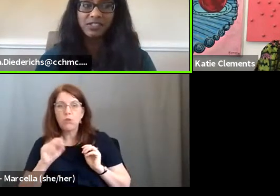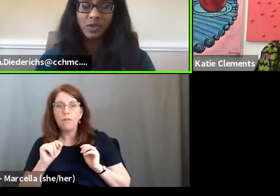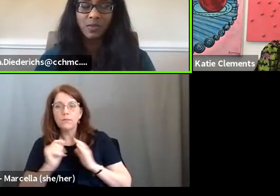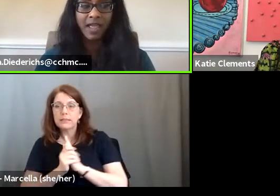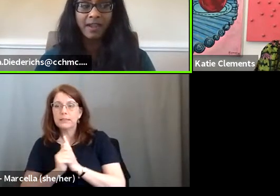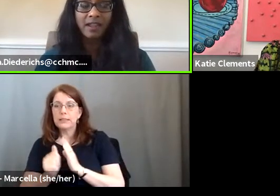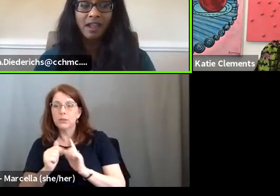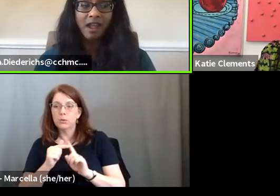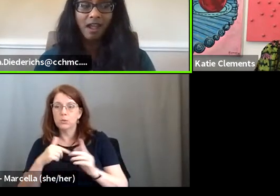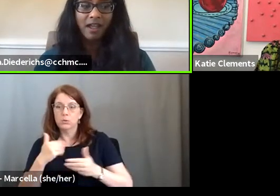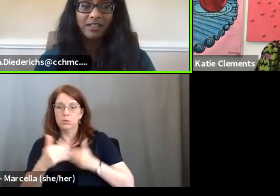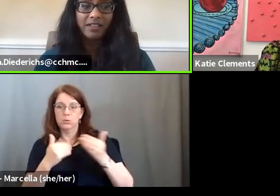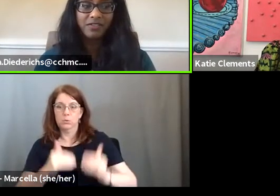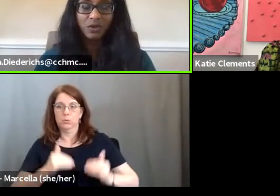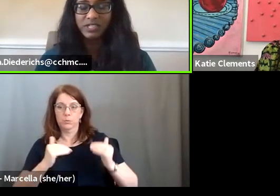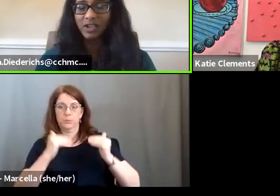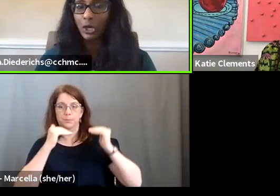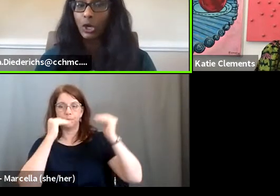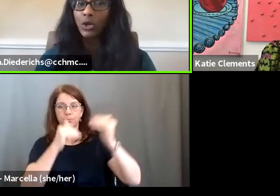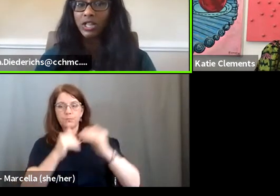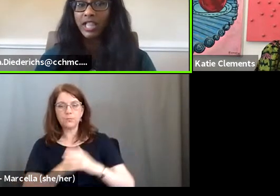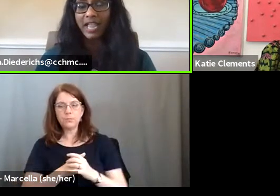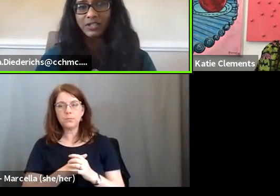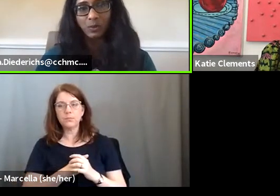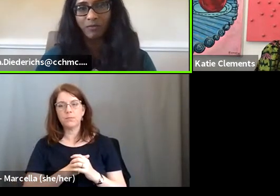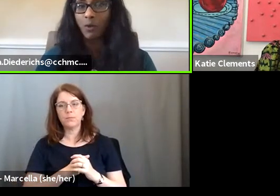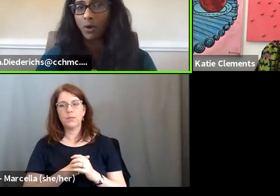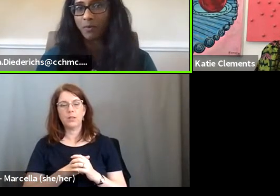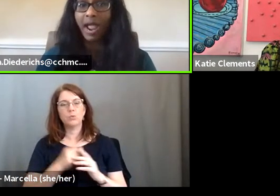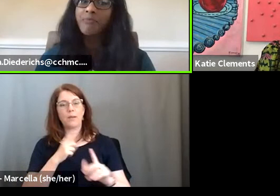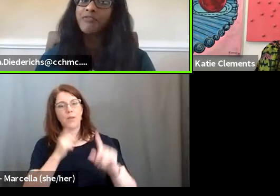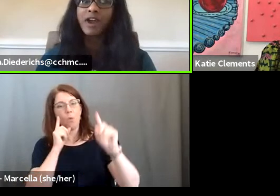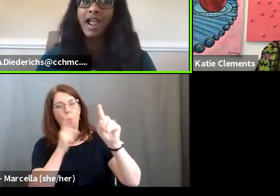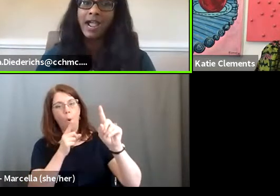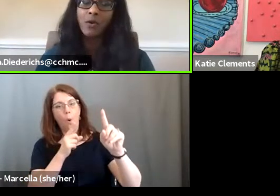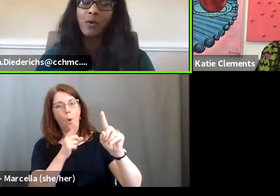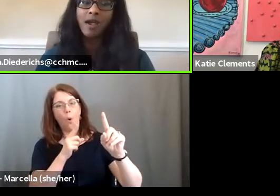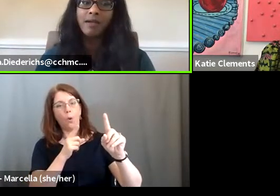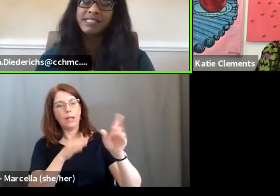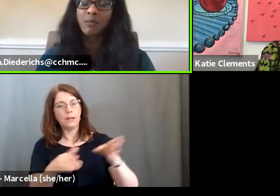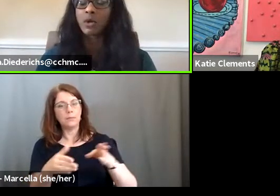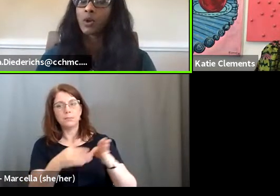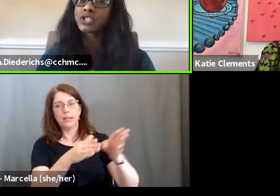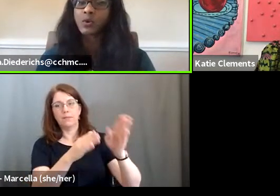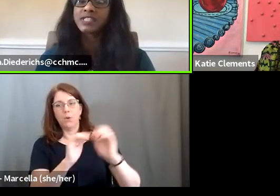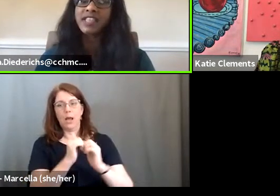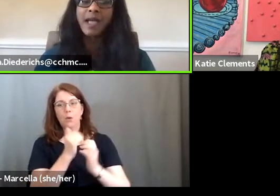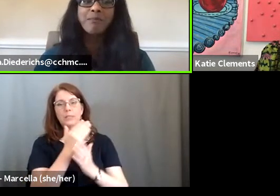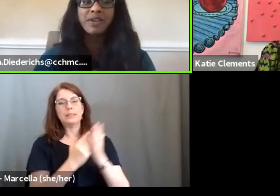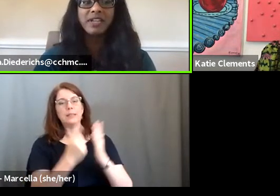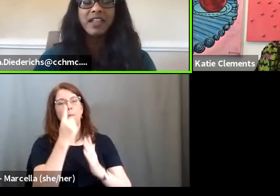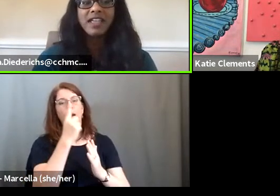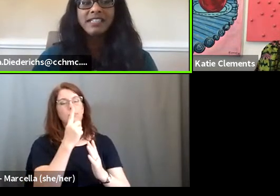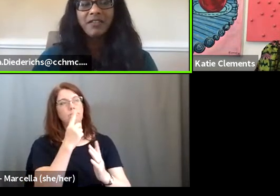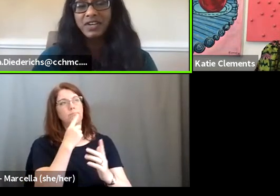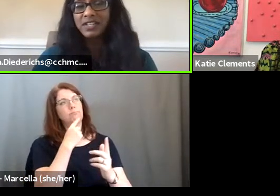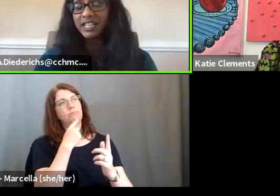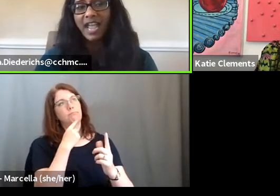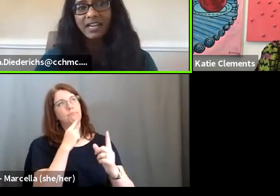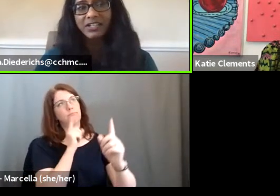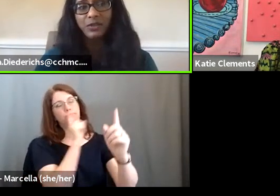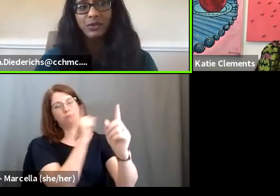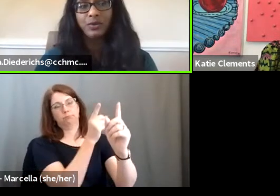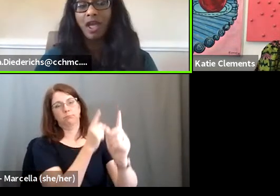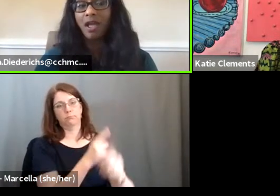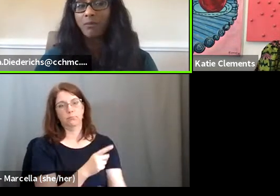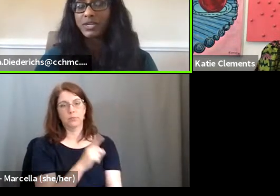position so that, uh, there is a goal and sort of a roadmap for how, um, someone works towards that, but definitely